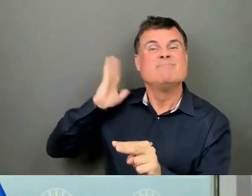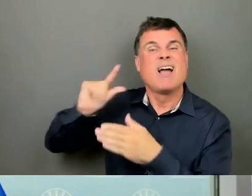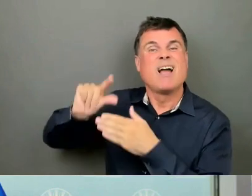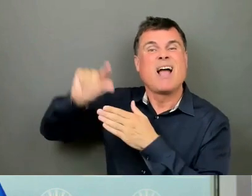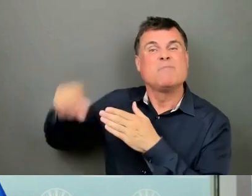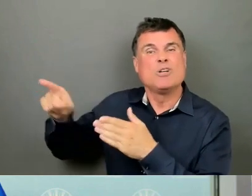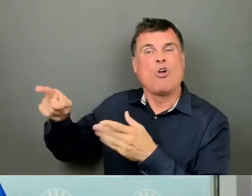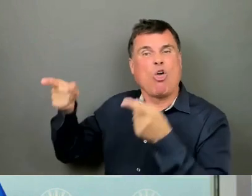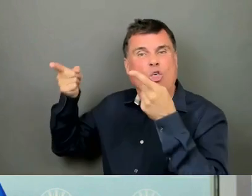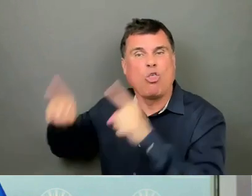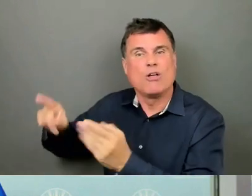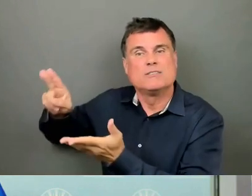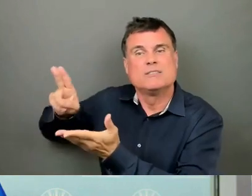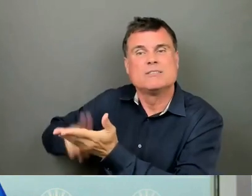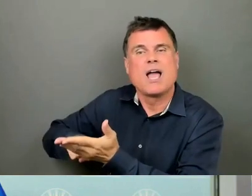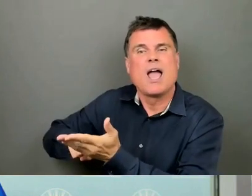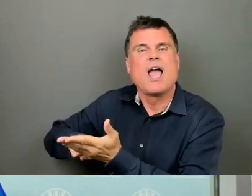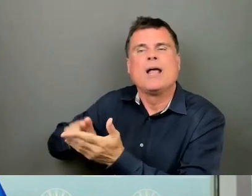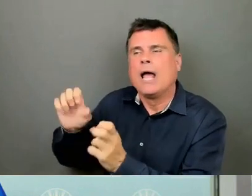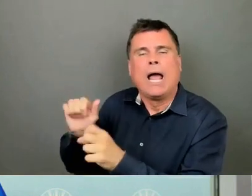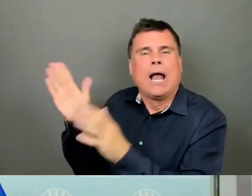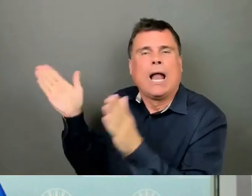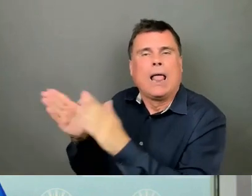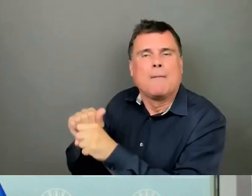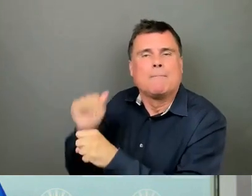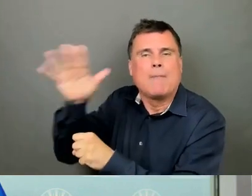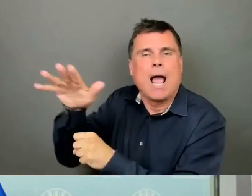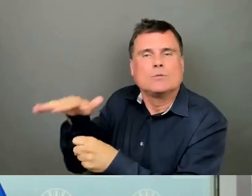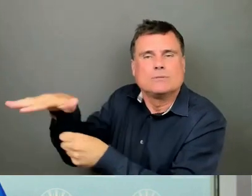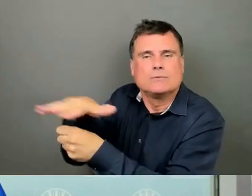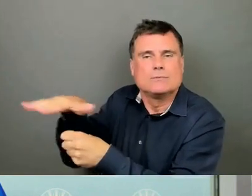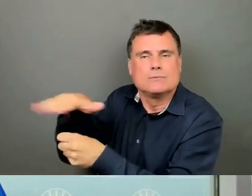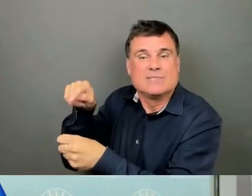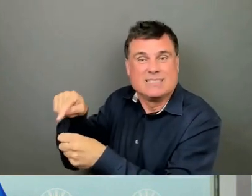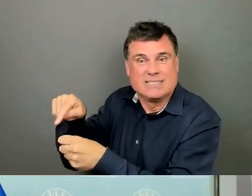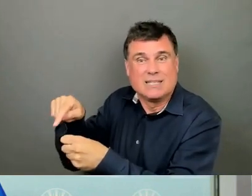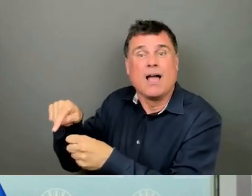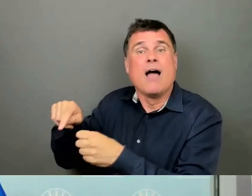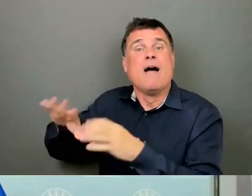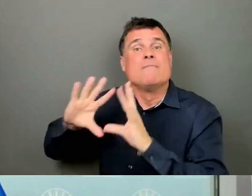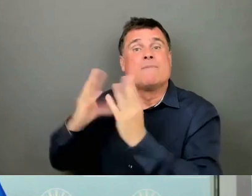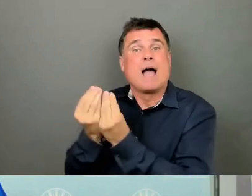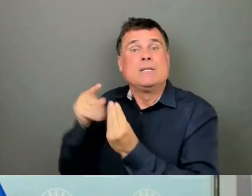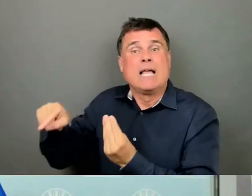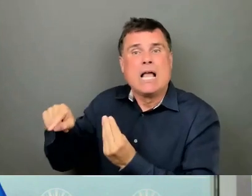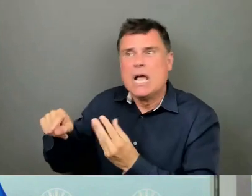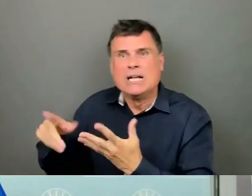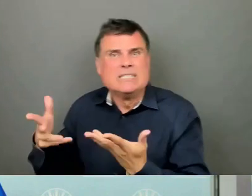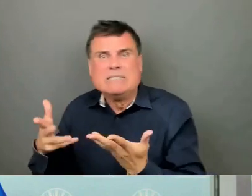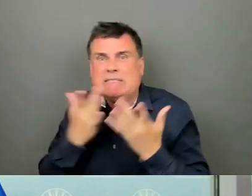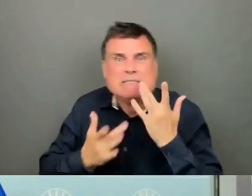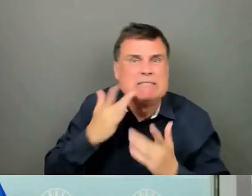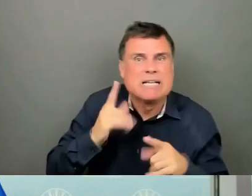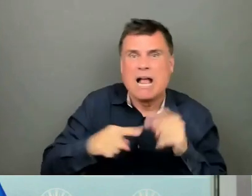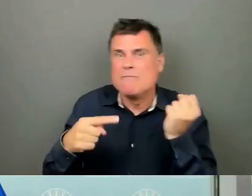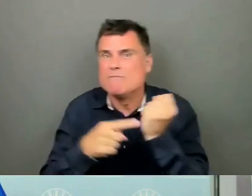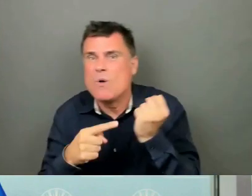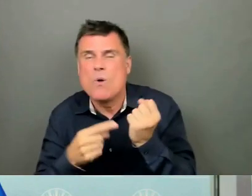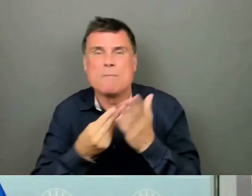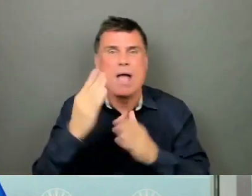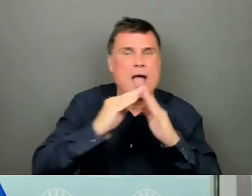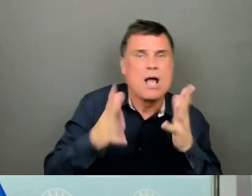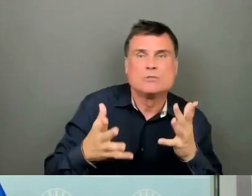regarding Little Mountain. While families in Vancouver were struggling to afford housing, in the middle of an active housing crisis,